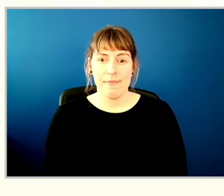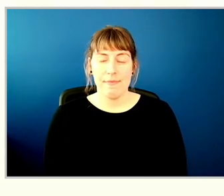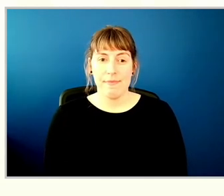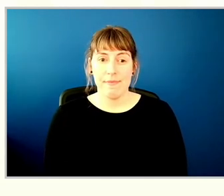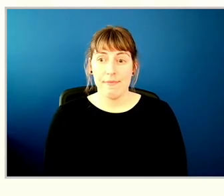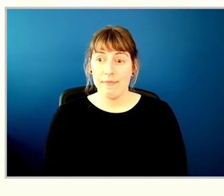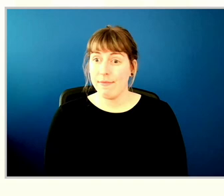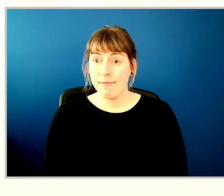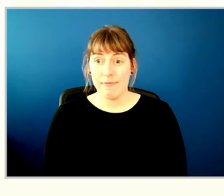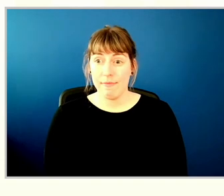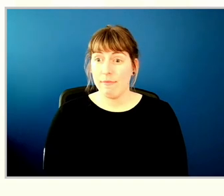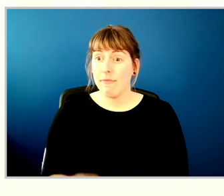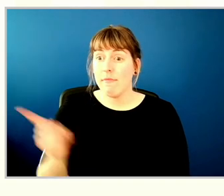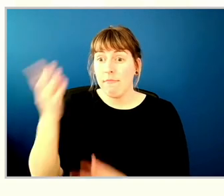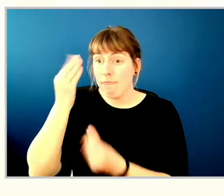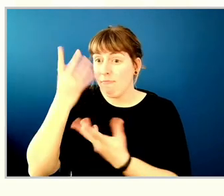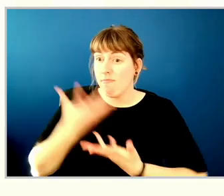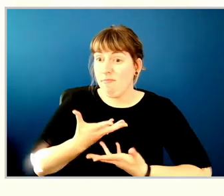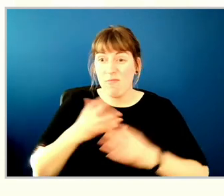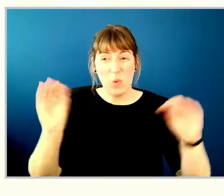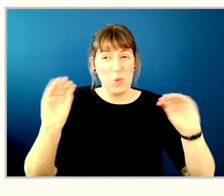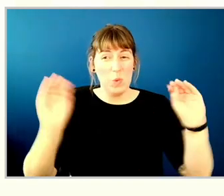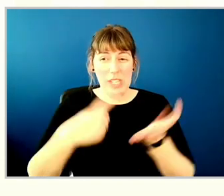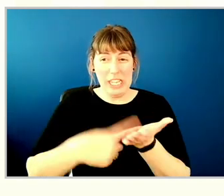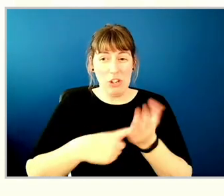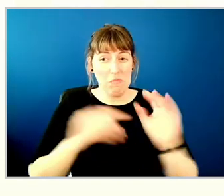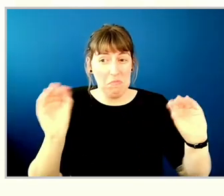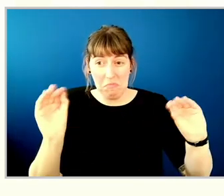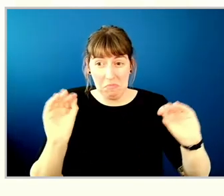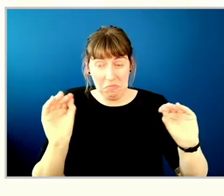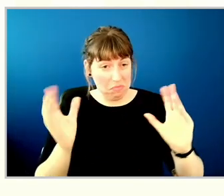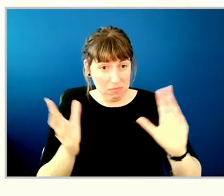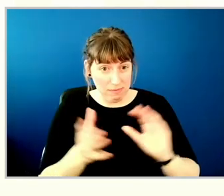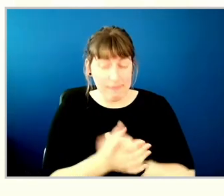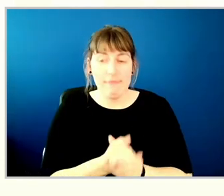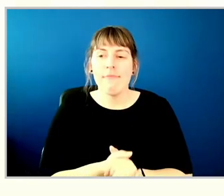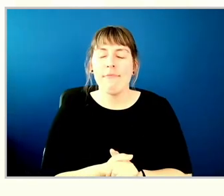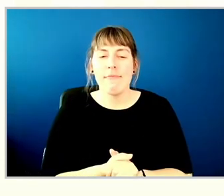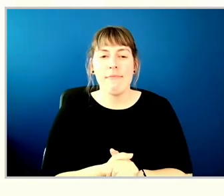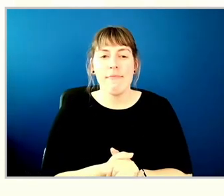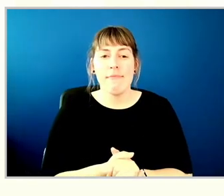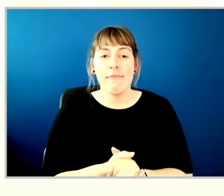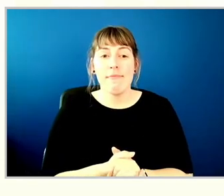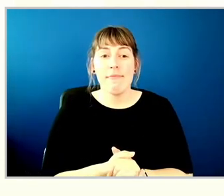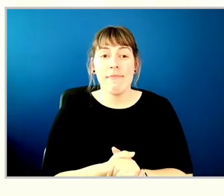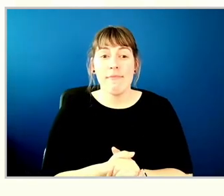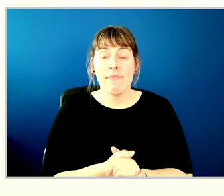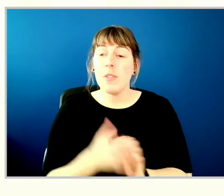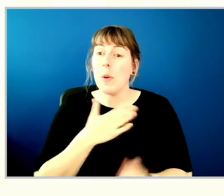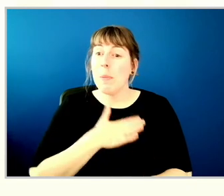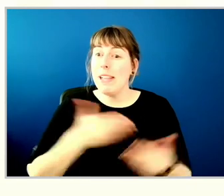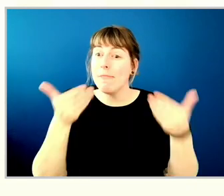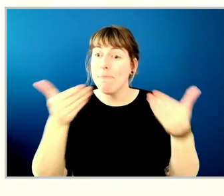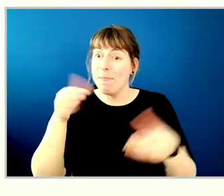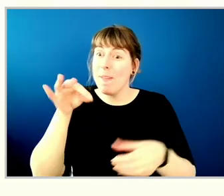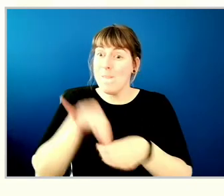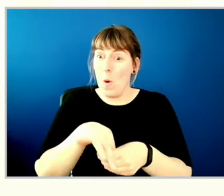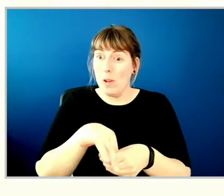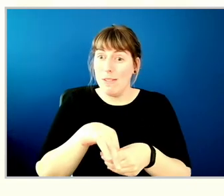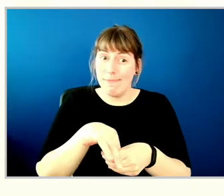I'm being informed that there's no discussion taking place online. So I'm going to ask you to please vote now.